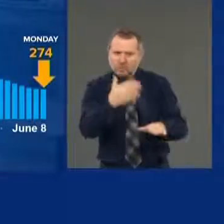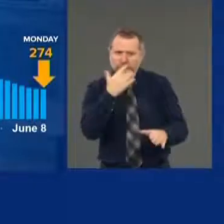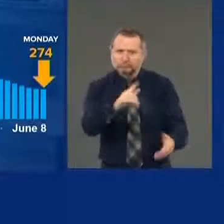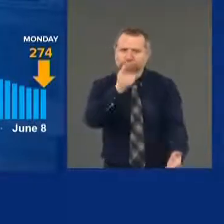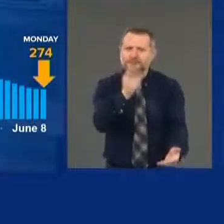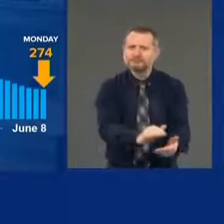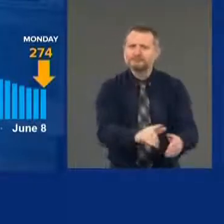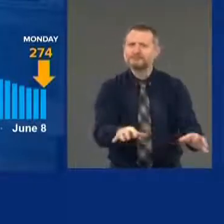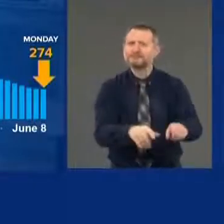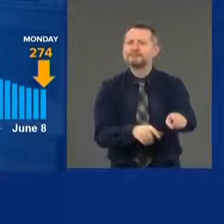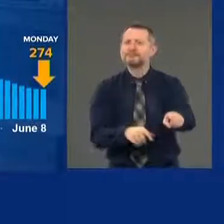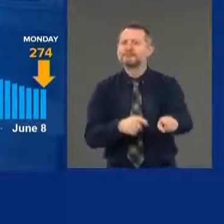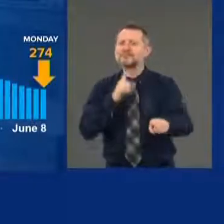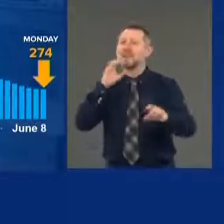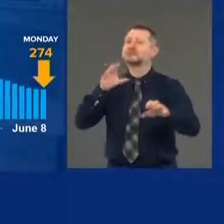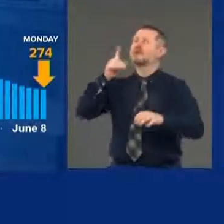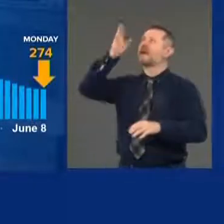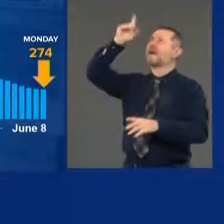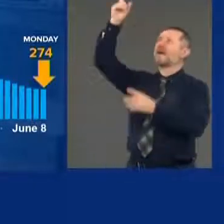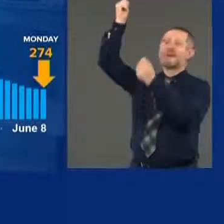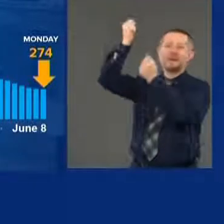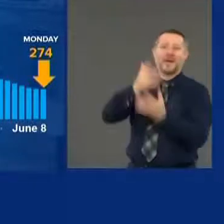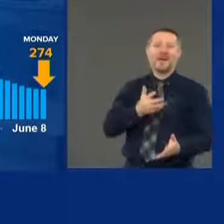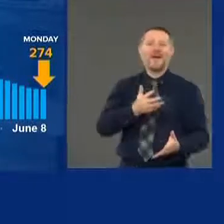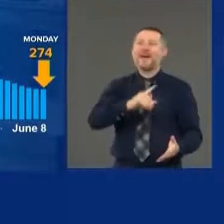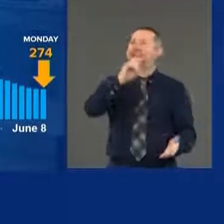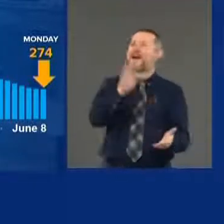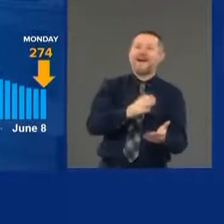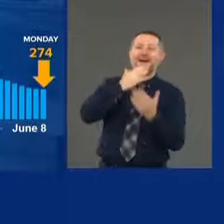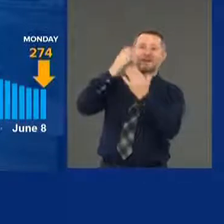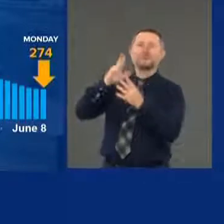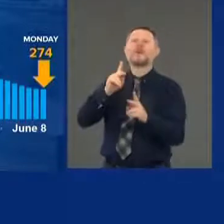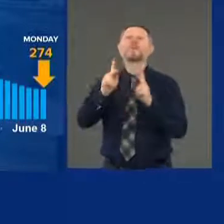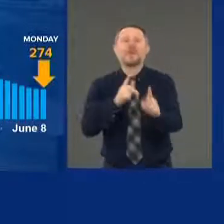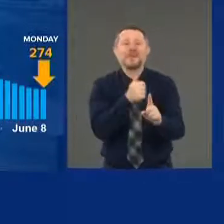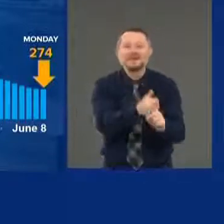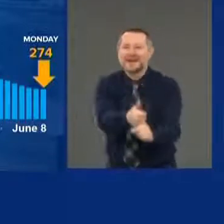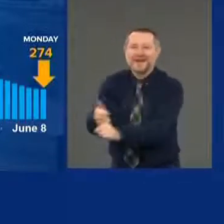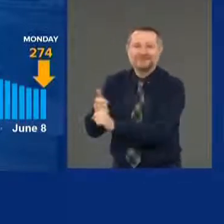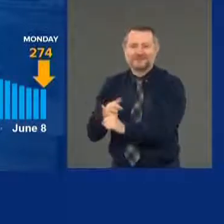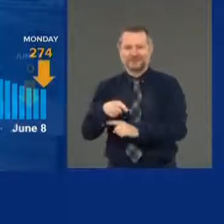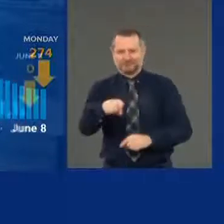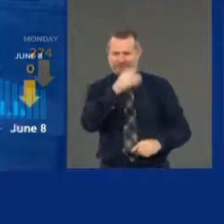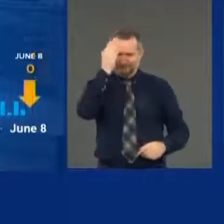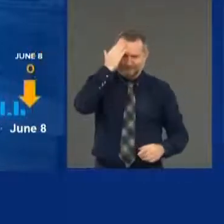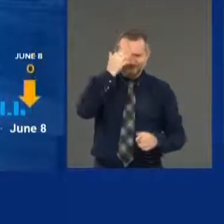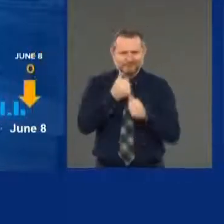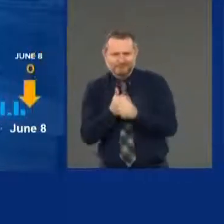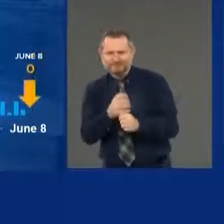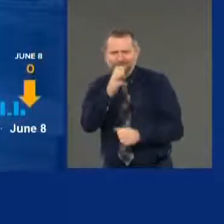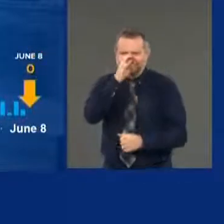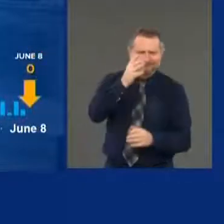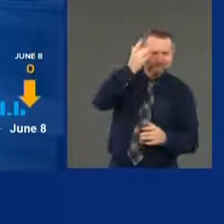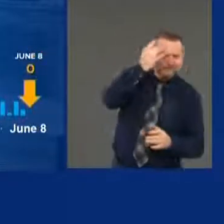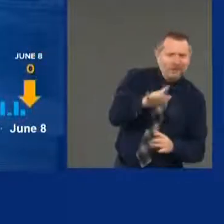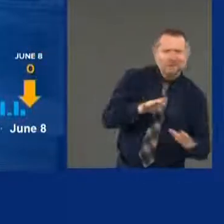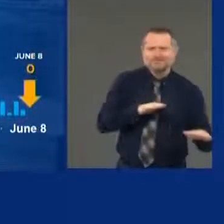It's an act of the people. They got disciplined. They got smart. They did what they had to do. They brought the numbers down.